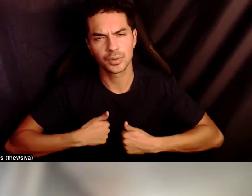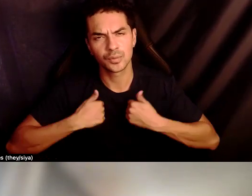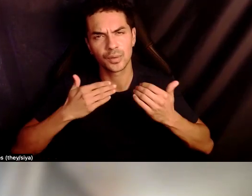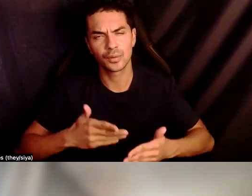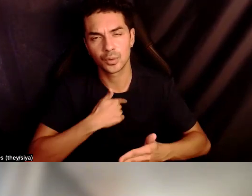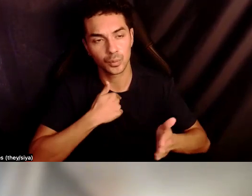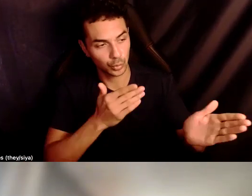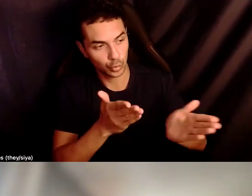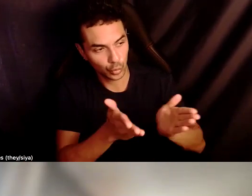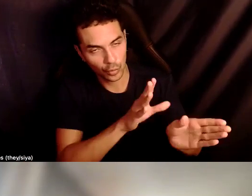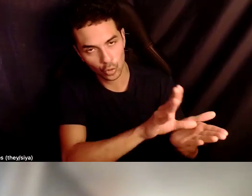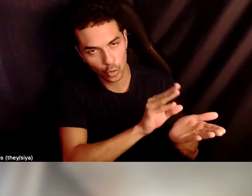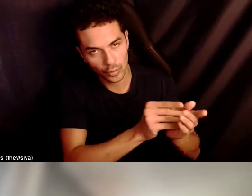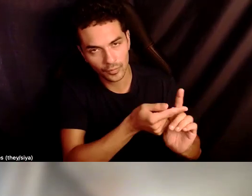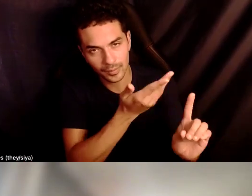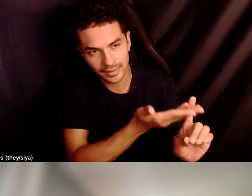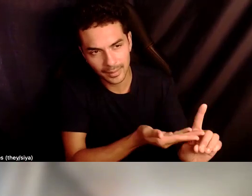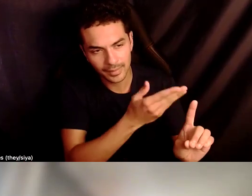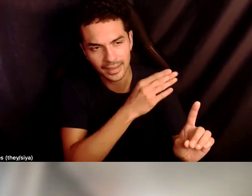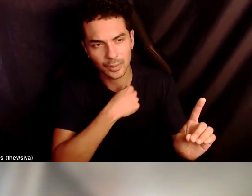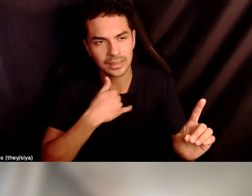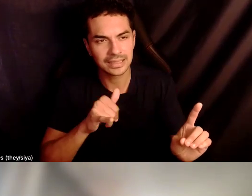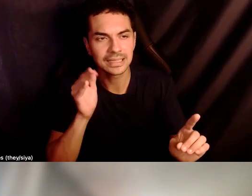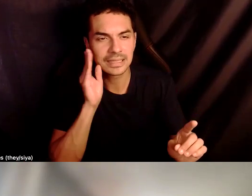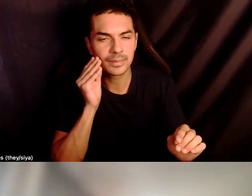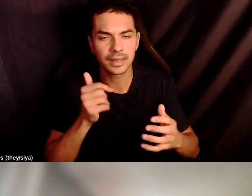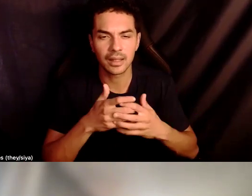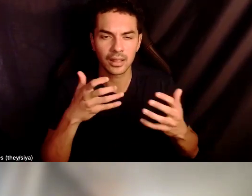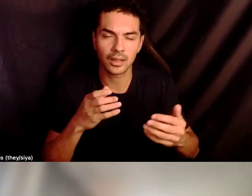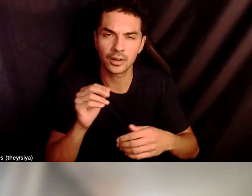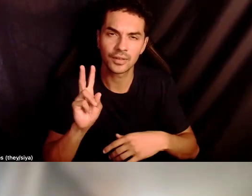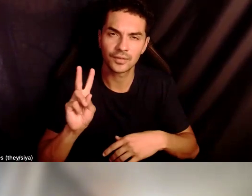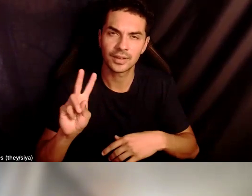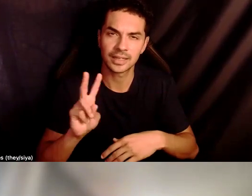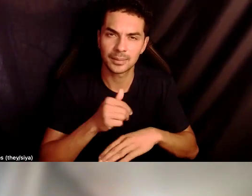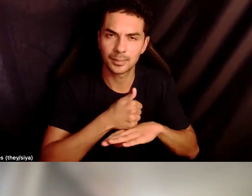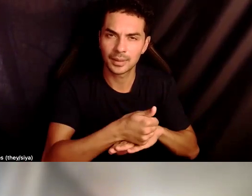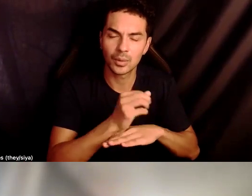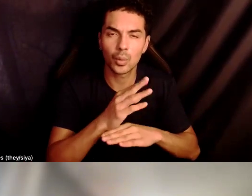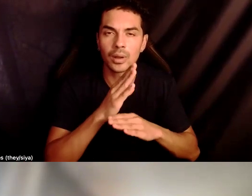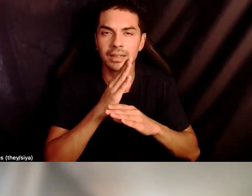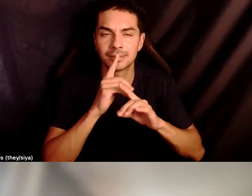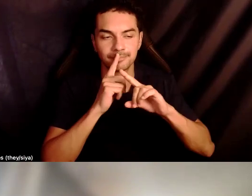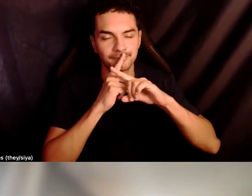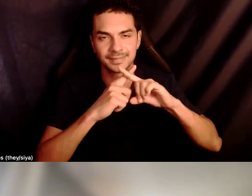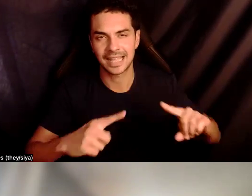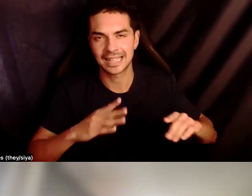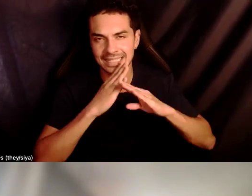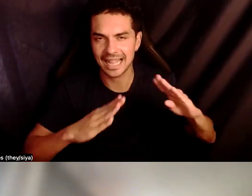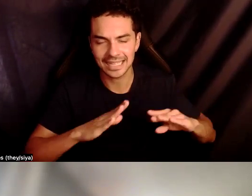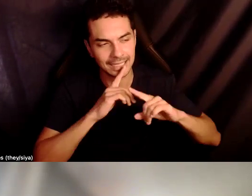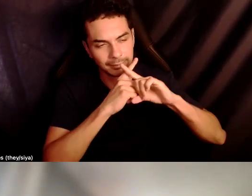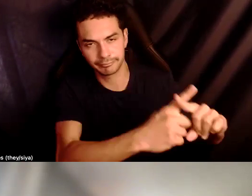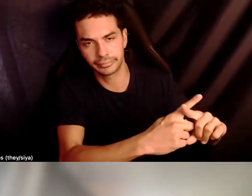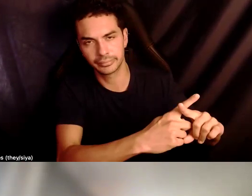and, you know, we still, um, experience a lot of victim blaming or a lot of silencing in our communities. So